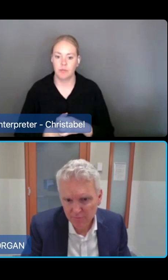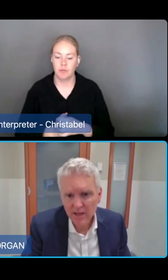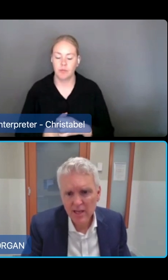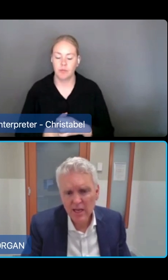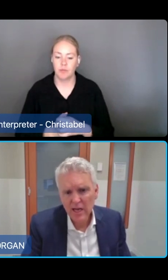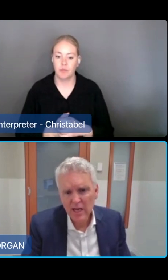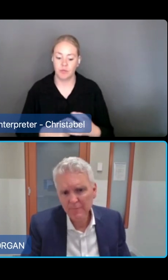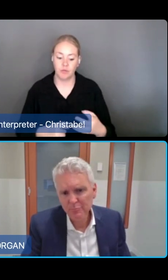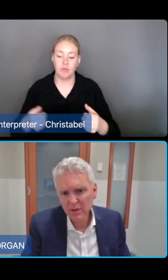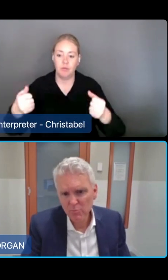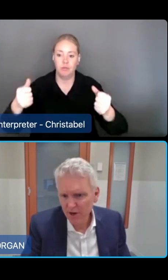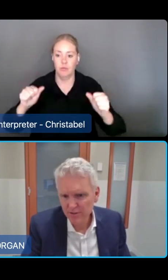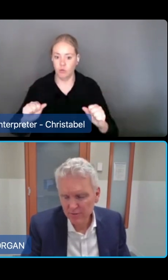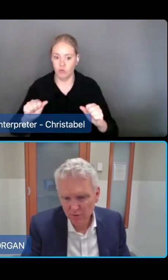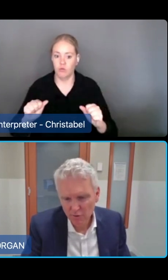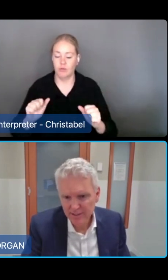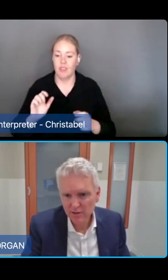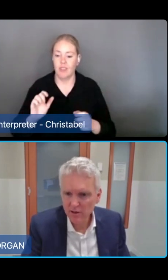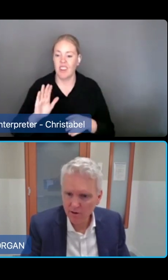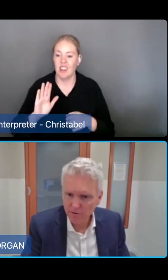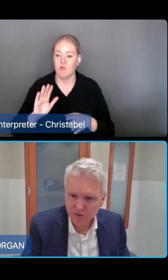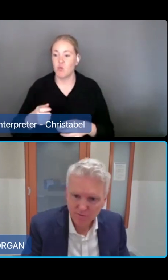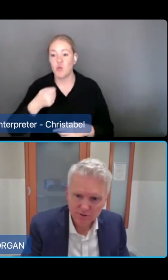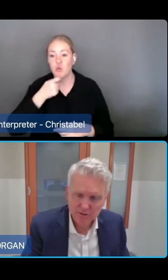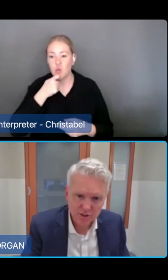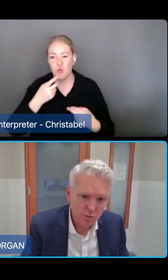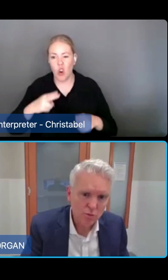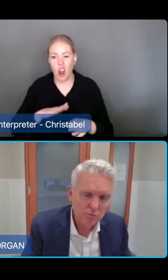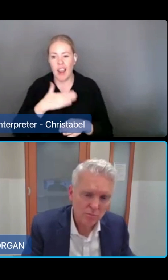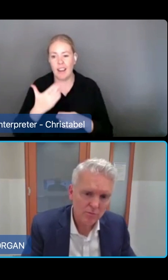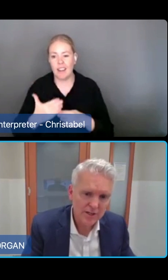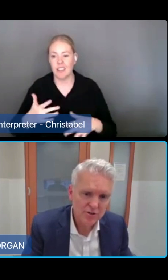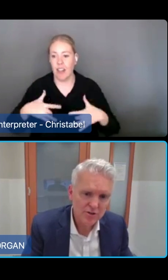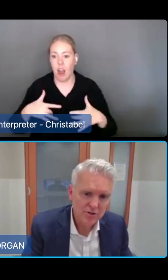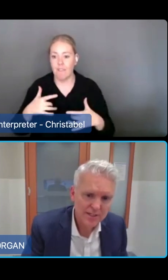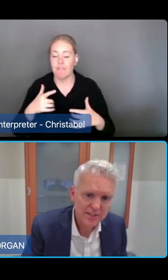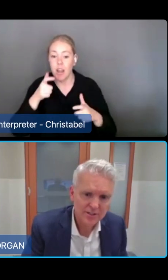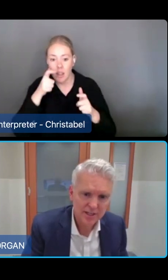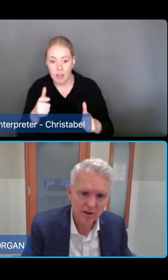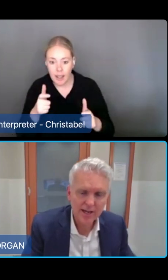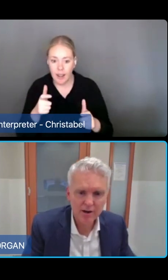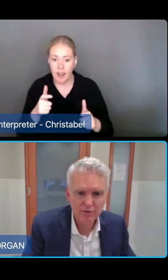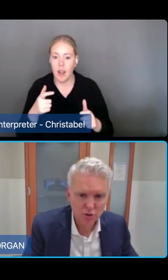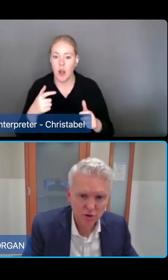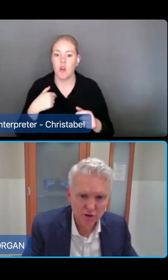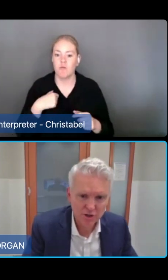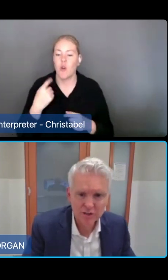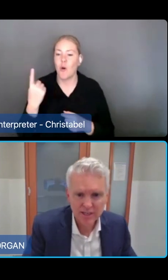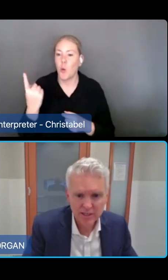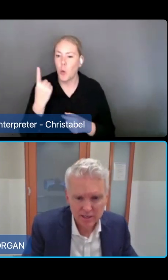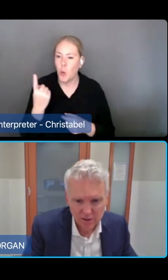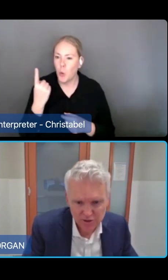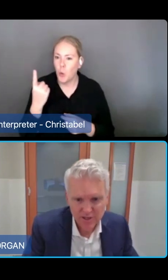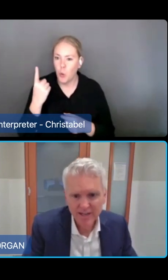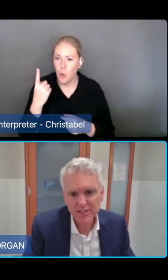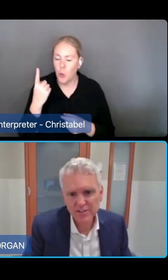to live. Providers have sort of raised a range of just logical issues that we'll need to consider like how to ensure urgent